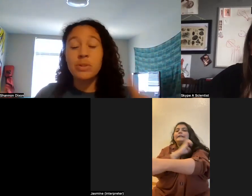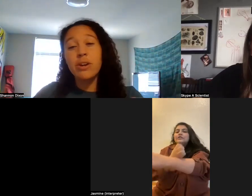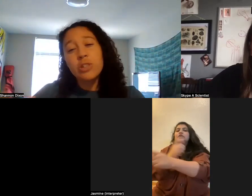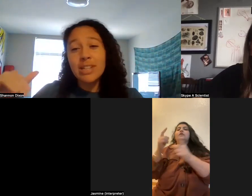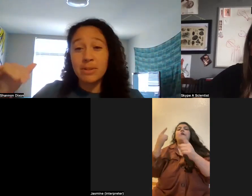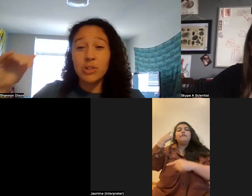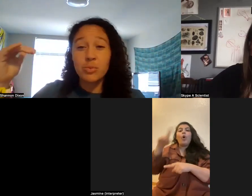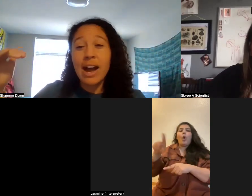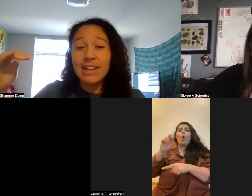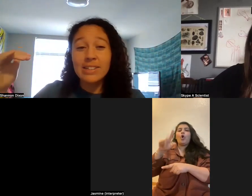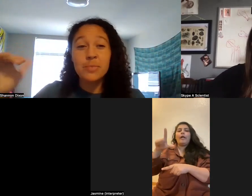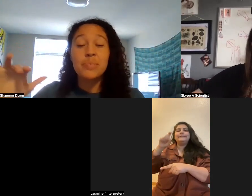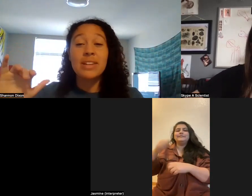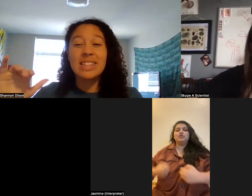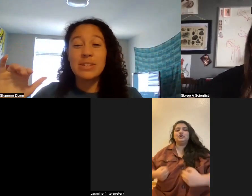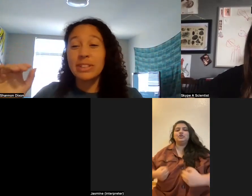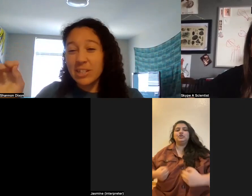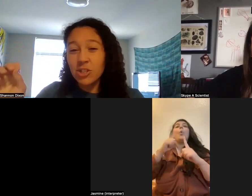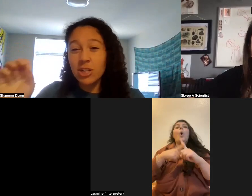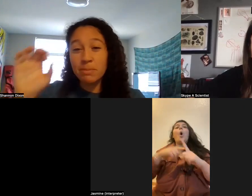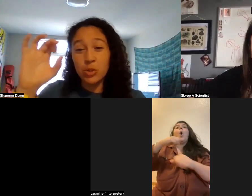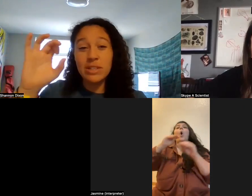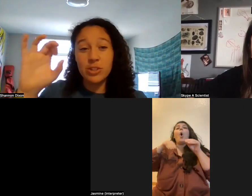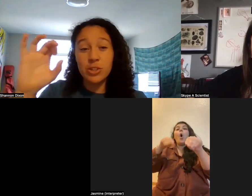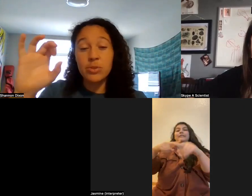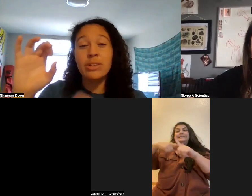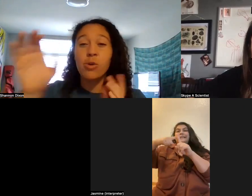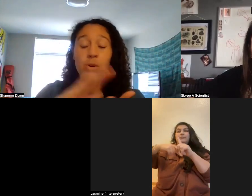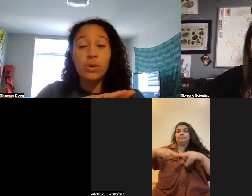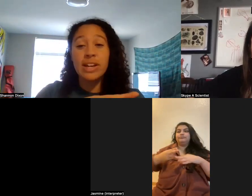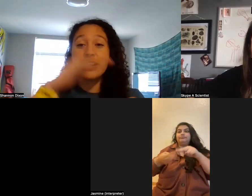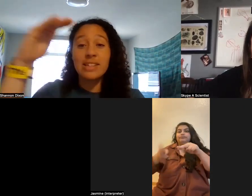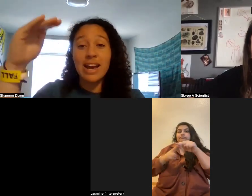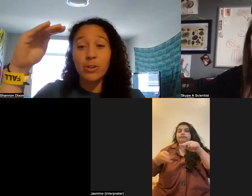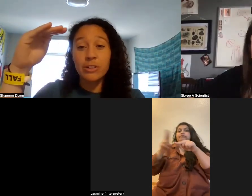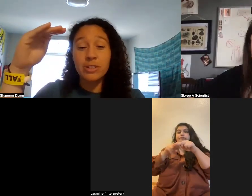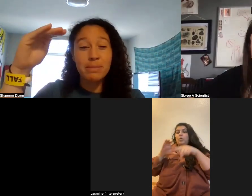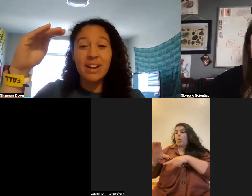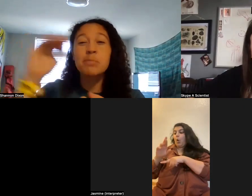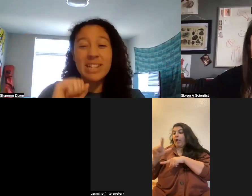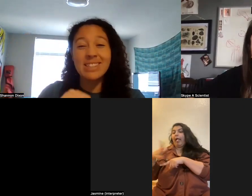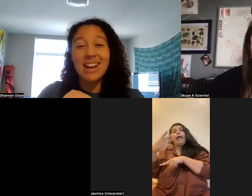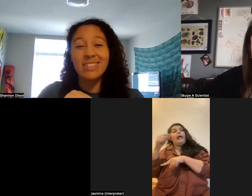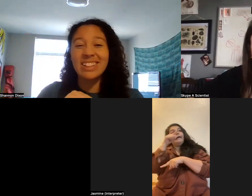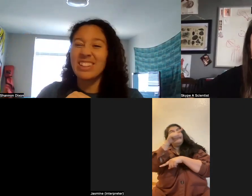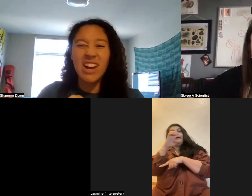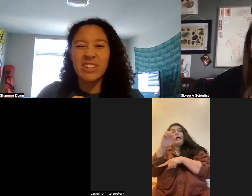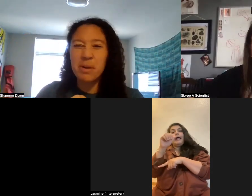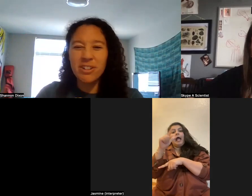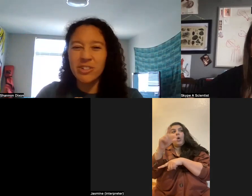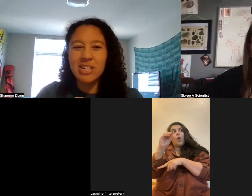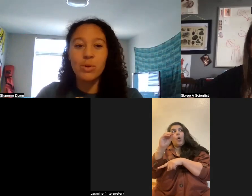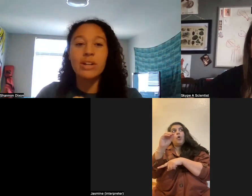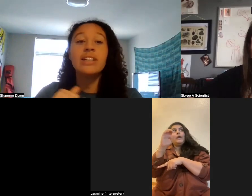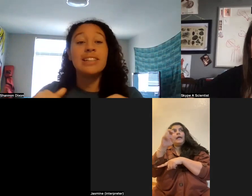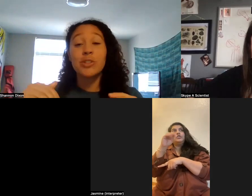And so when the ocean temperatures rise, the relationship between the two, the coral and the algal endosymbionts breaks down. They're not